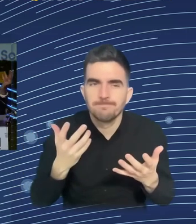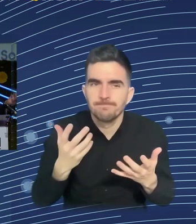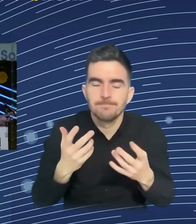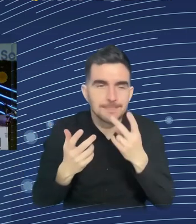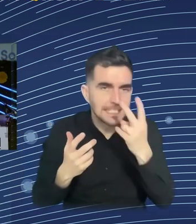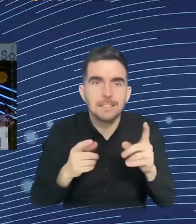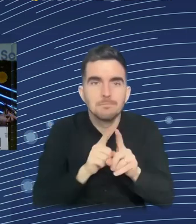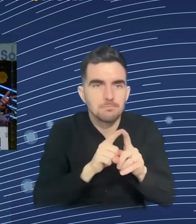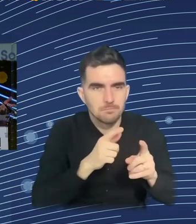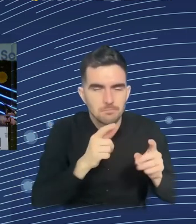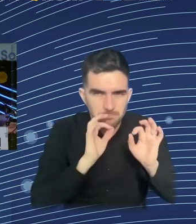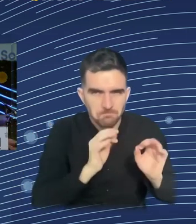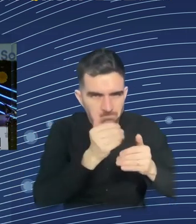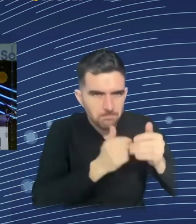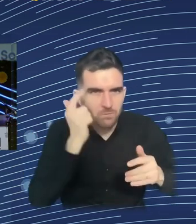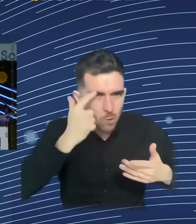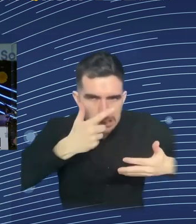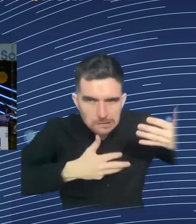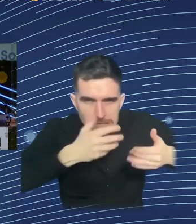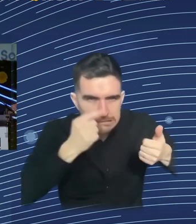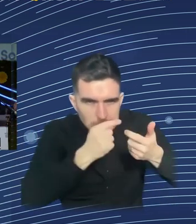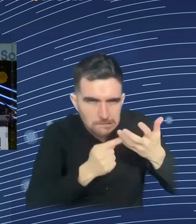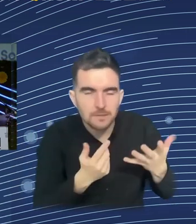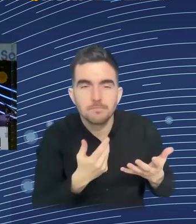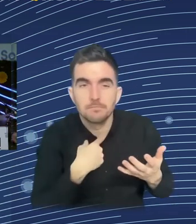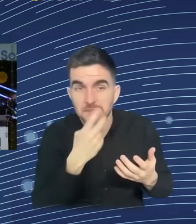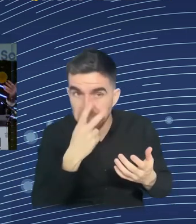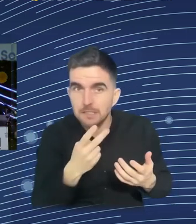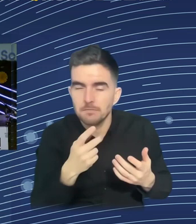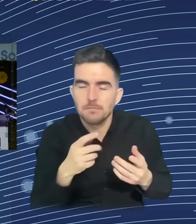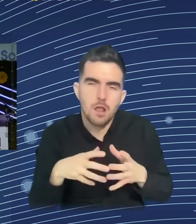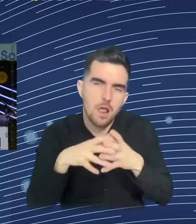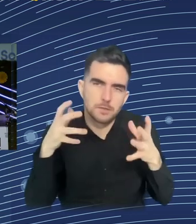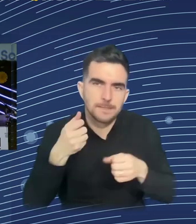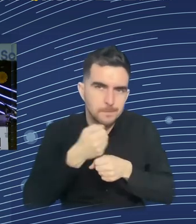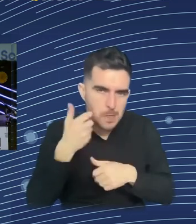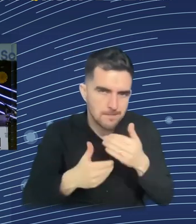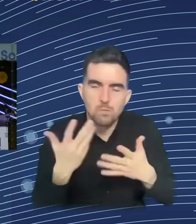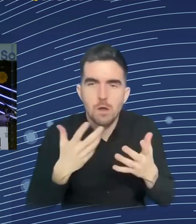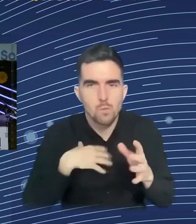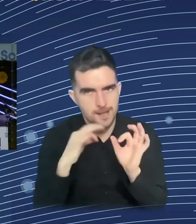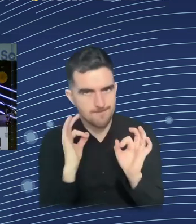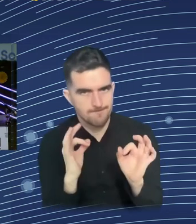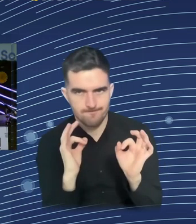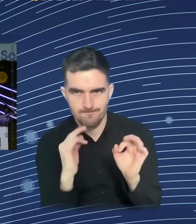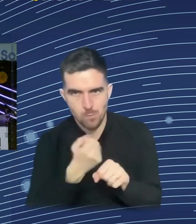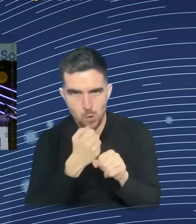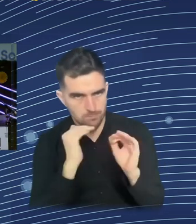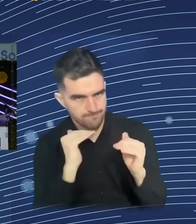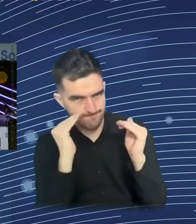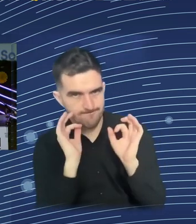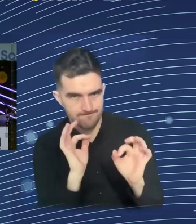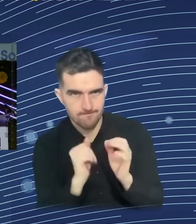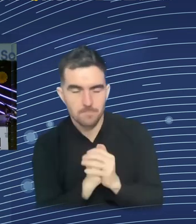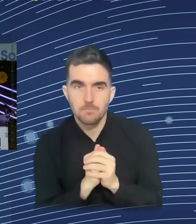in the way we measure productivity. We've lost that. But this is what happened, though. You know, these are European data